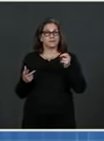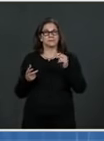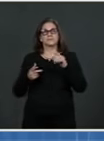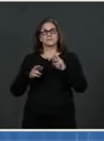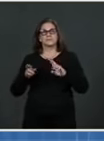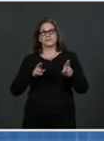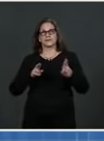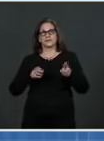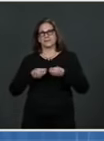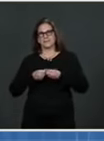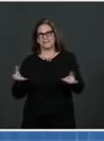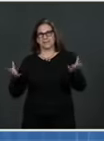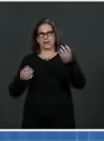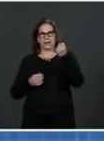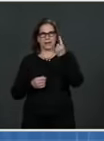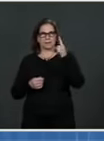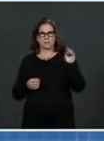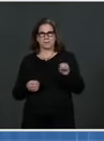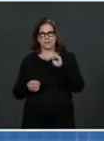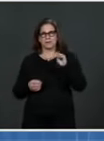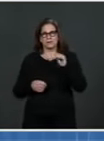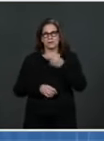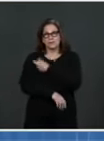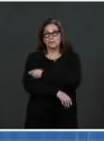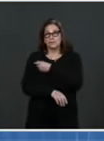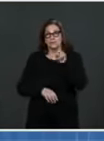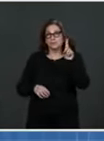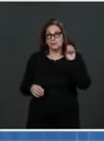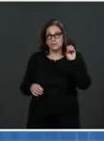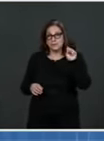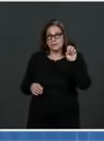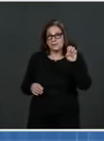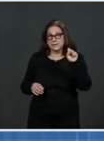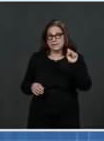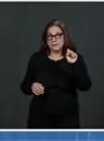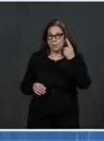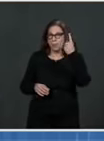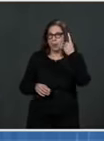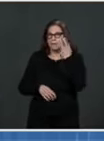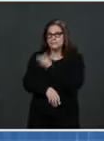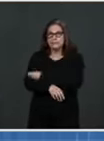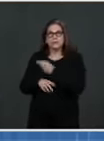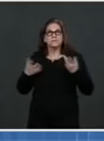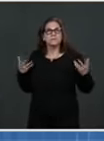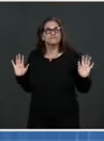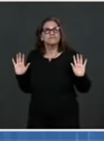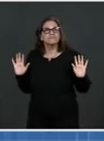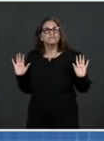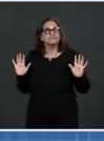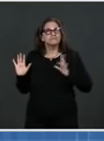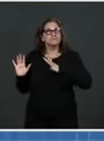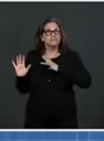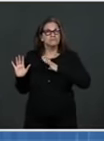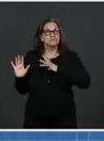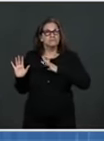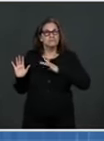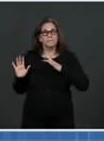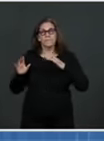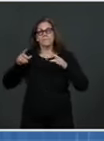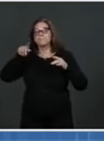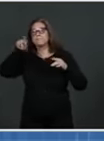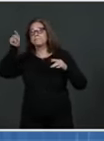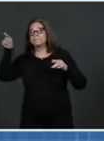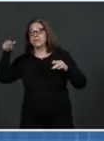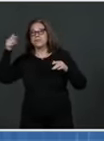And as a single-dose regiment, that's an enormous step forward for the country. My message to the states, tribes, and